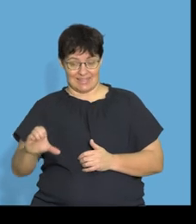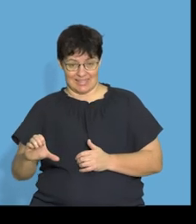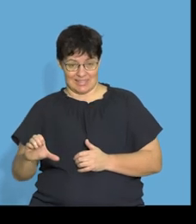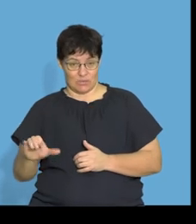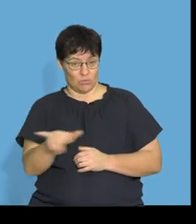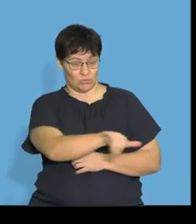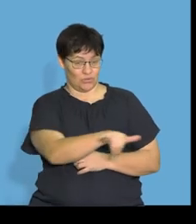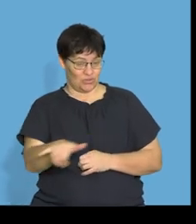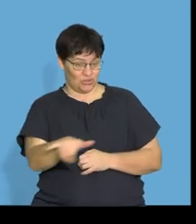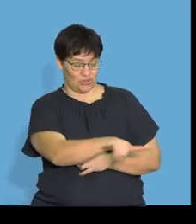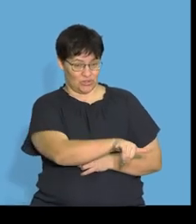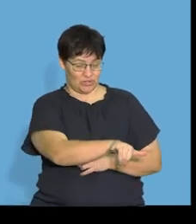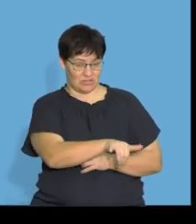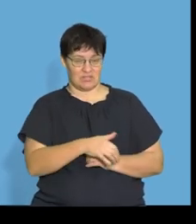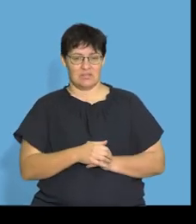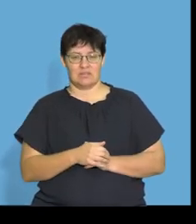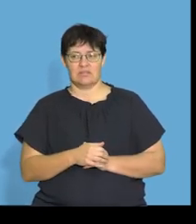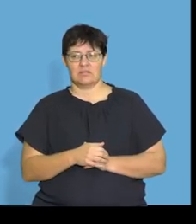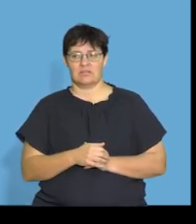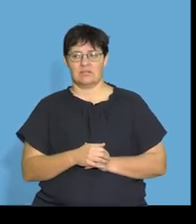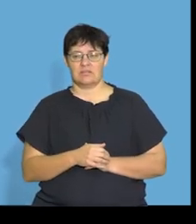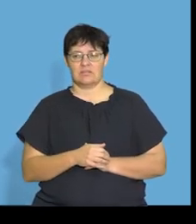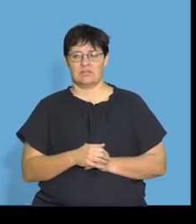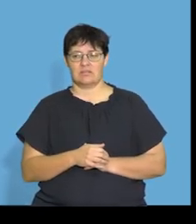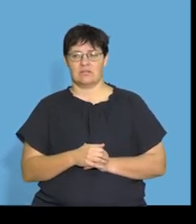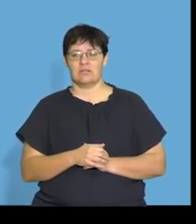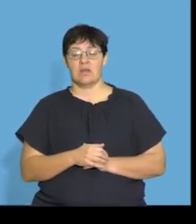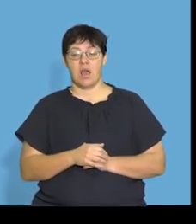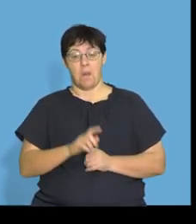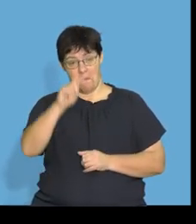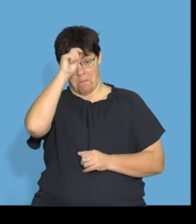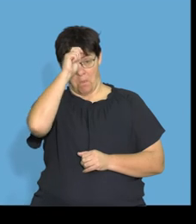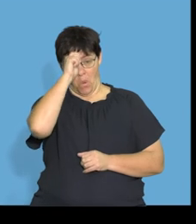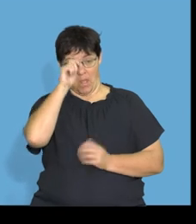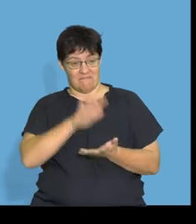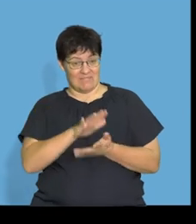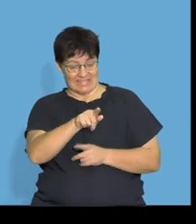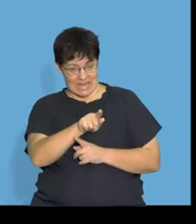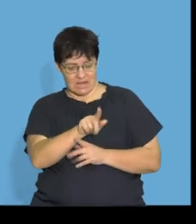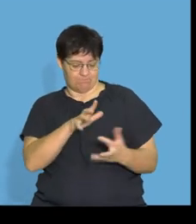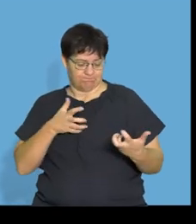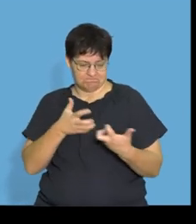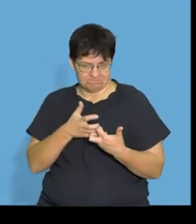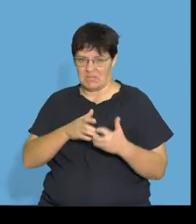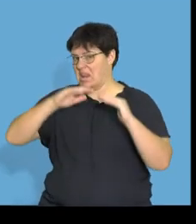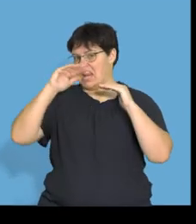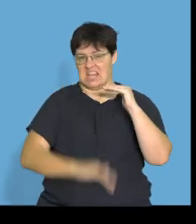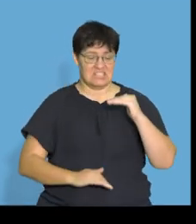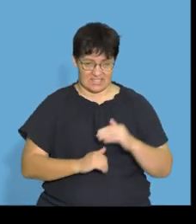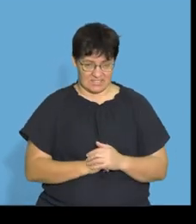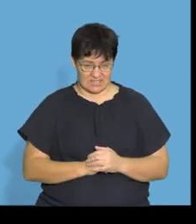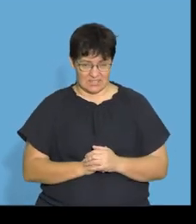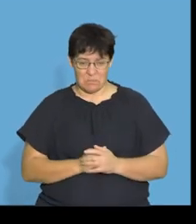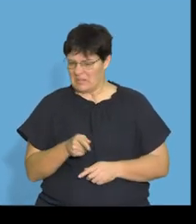B, or C, will be least suitable to the boy, all right? So the one that he